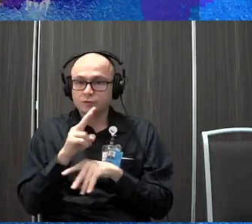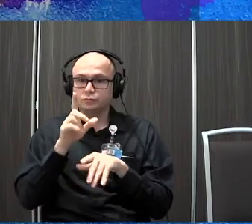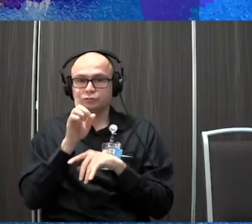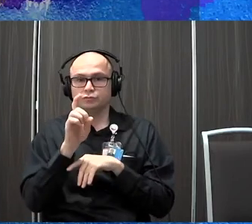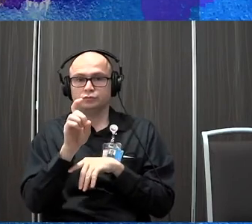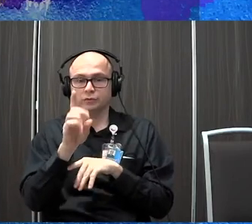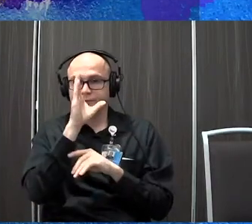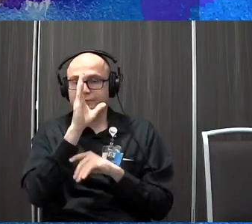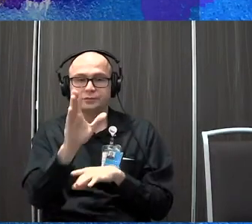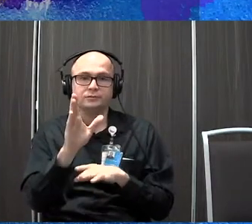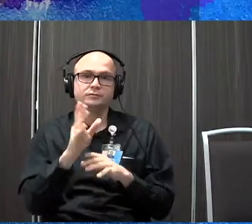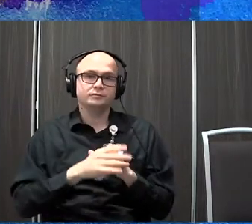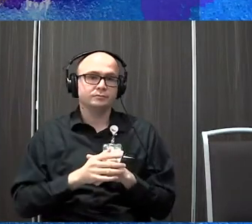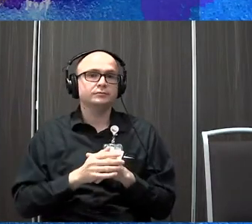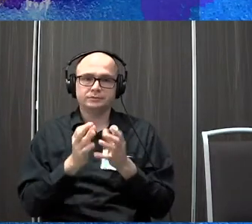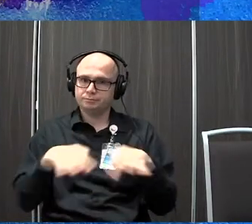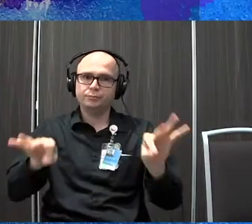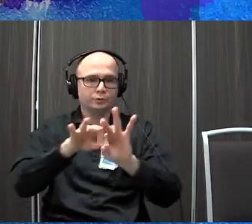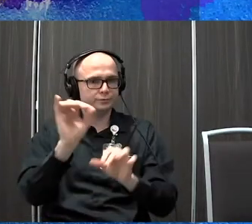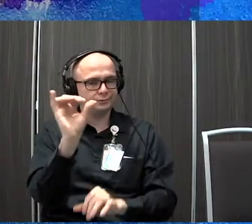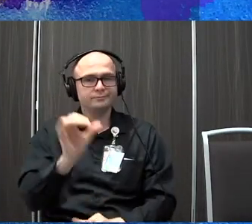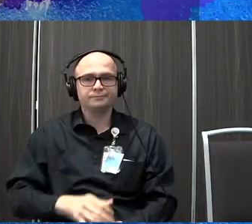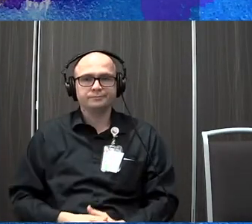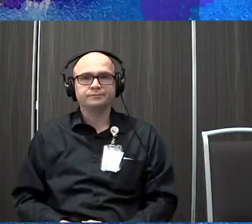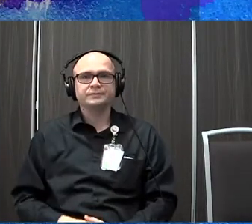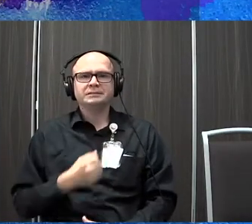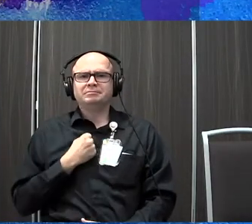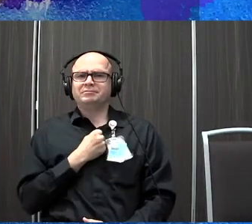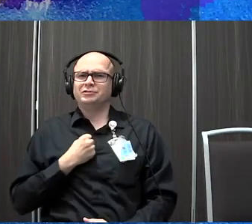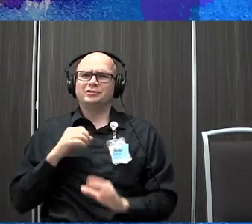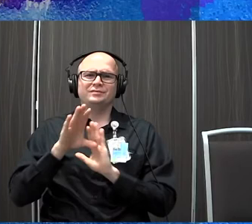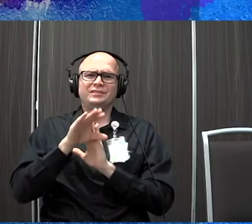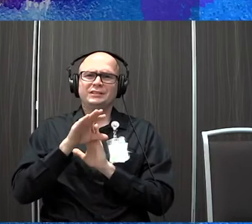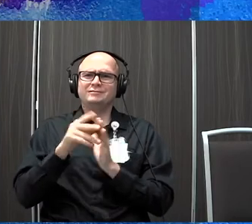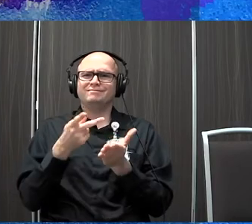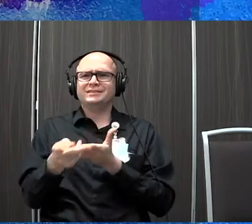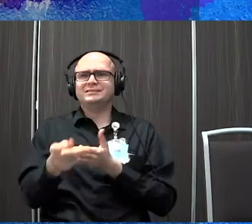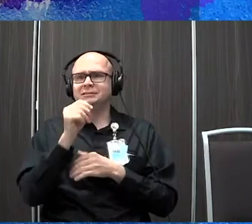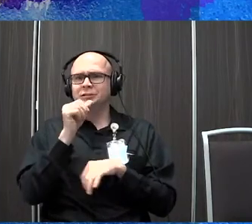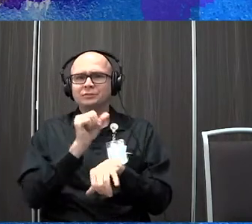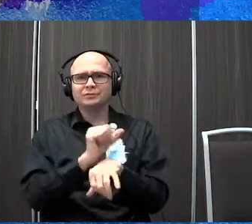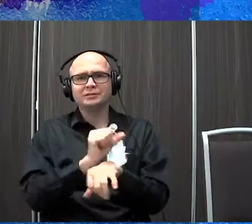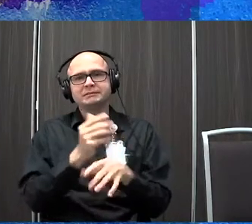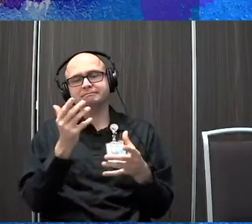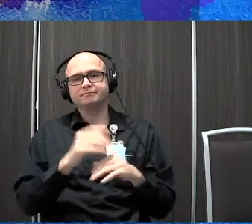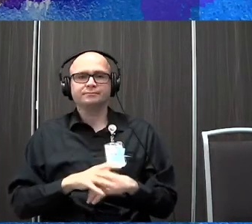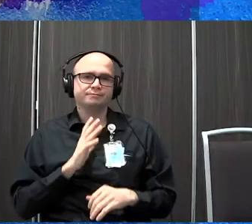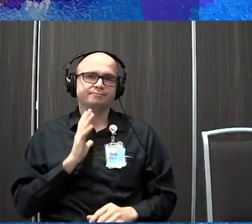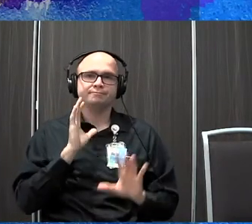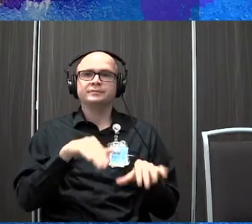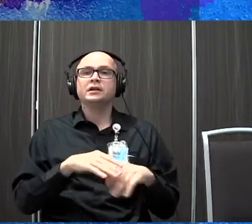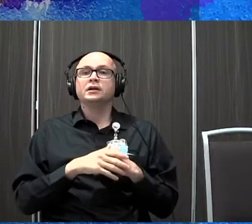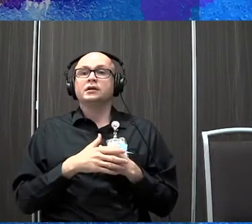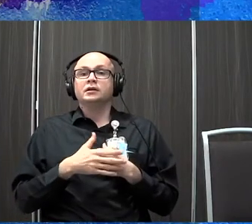a straightforward path is, is a big deal as well. So I apologize. The video is not functioning, but that's okay. Um, so in